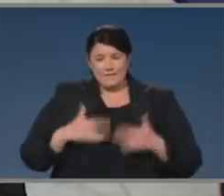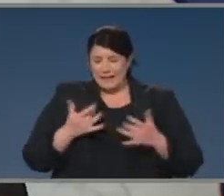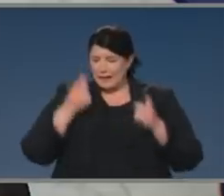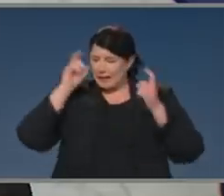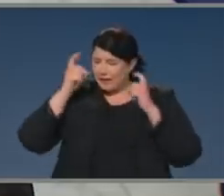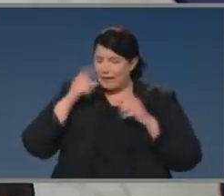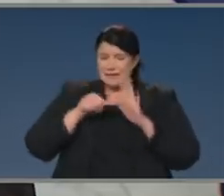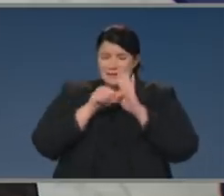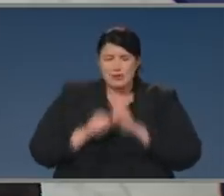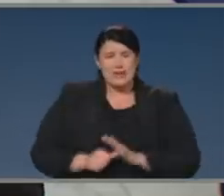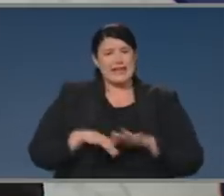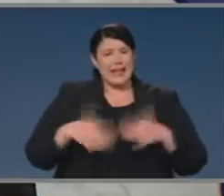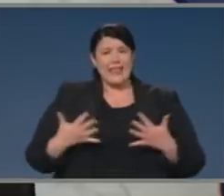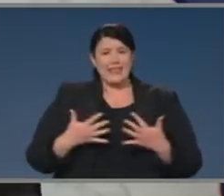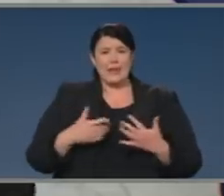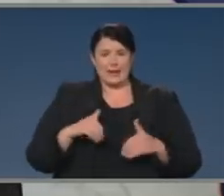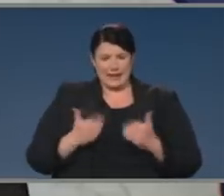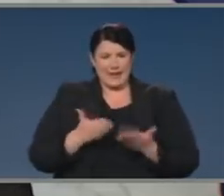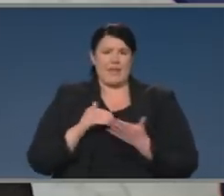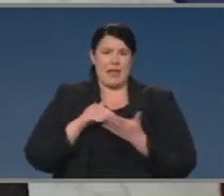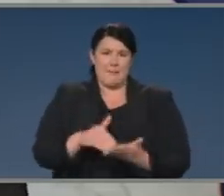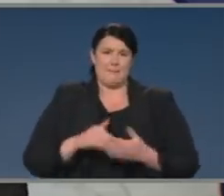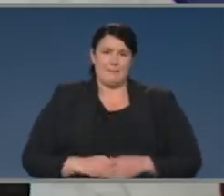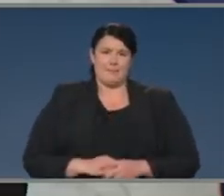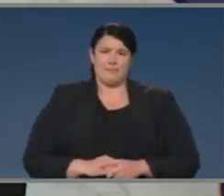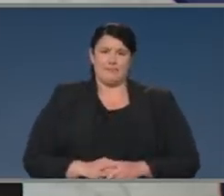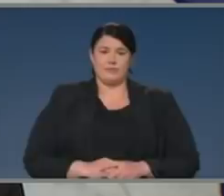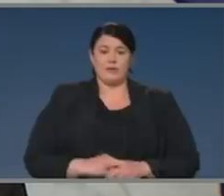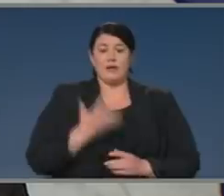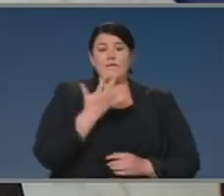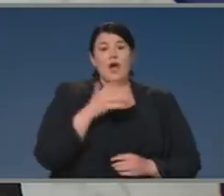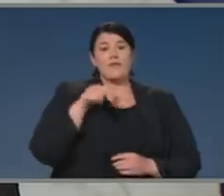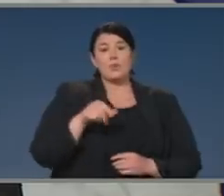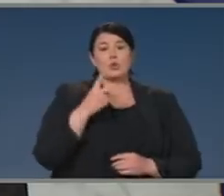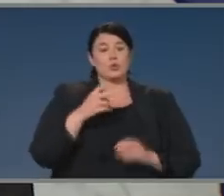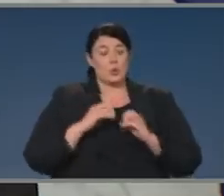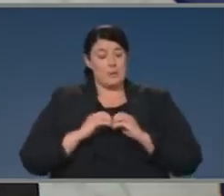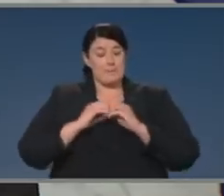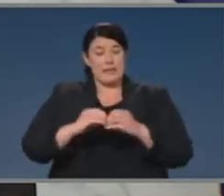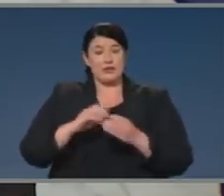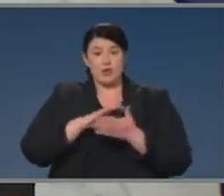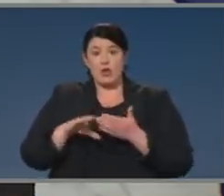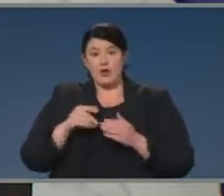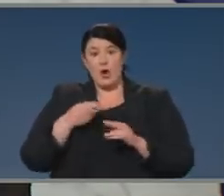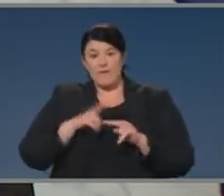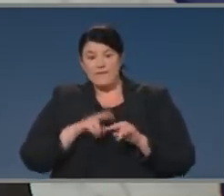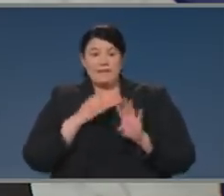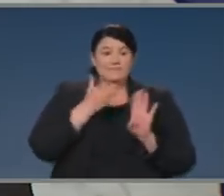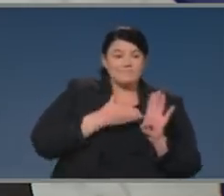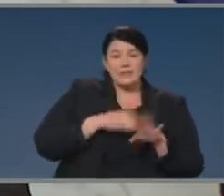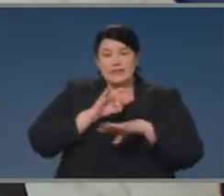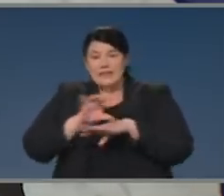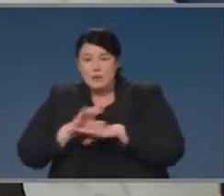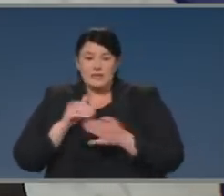broadly, on average, we've been providing $5.2 billion of mental health support over the course of